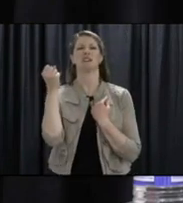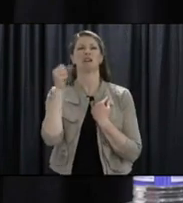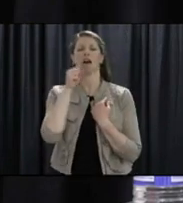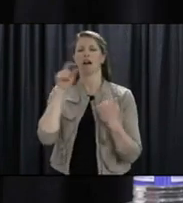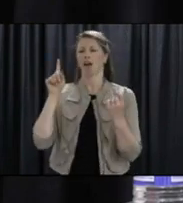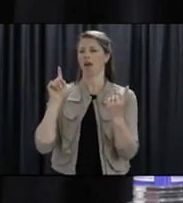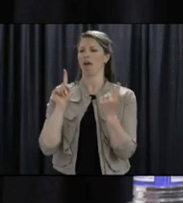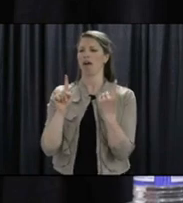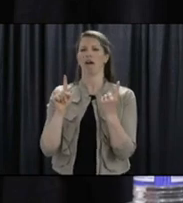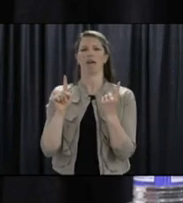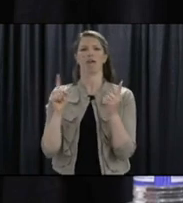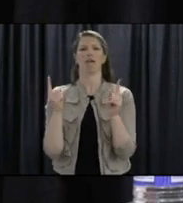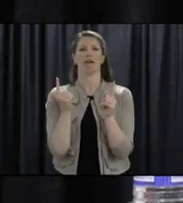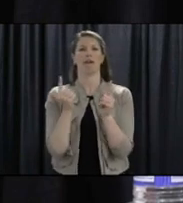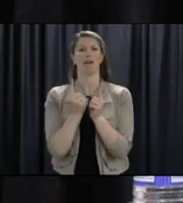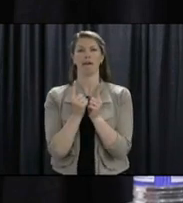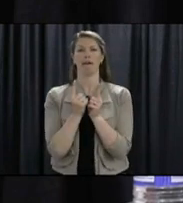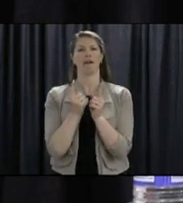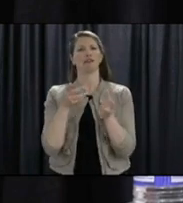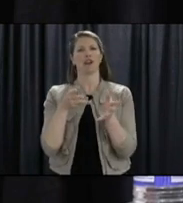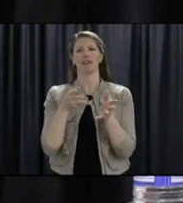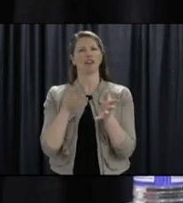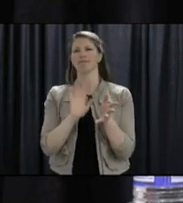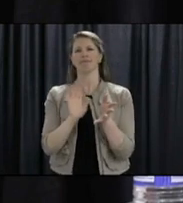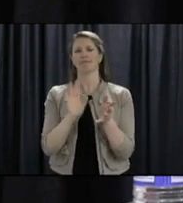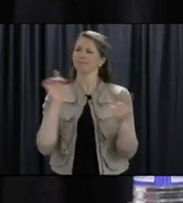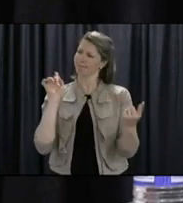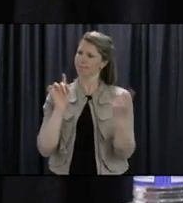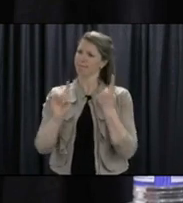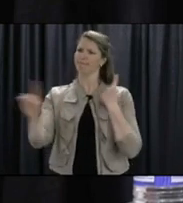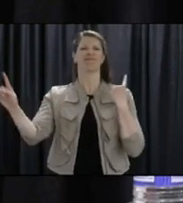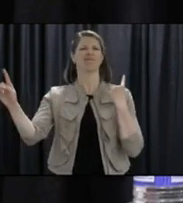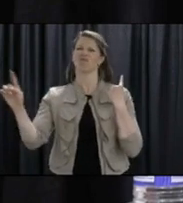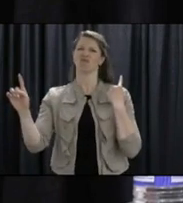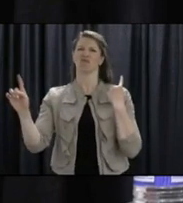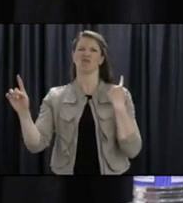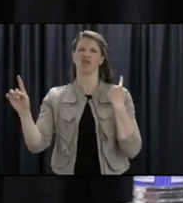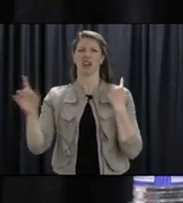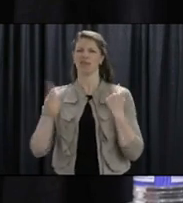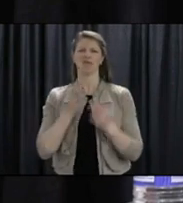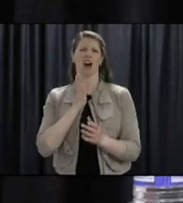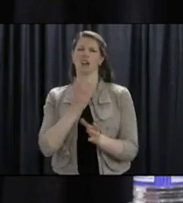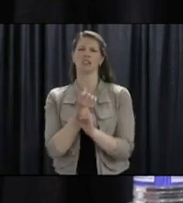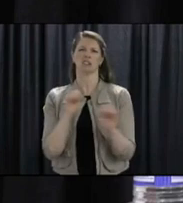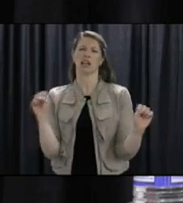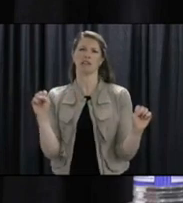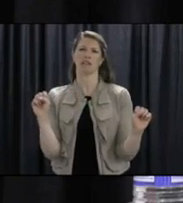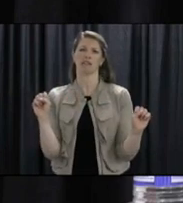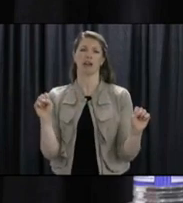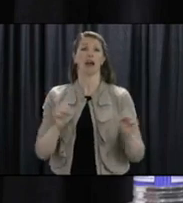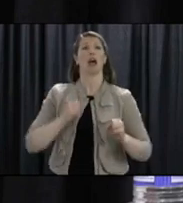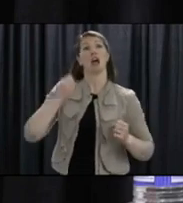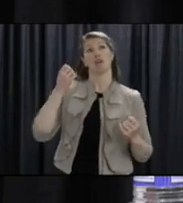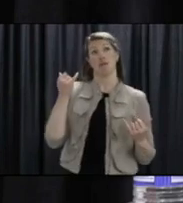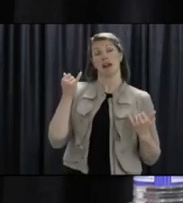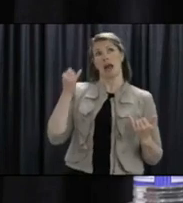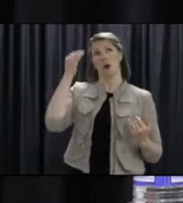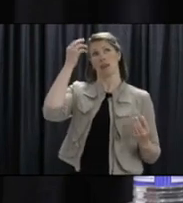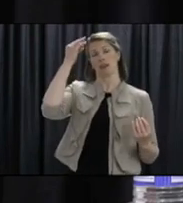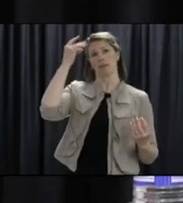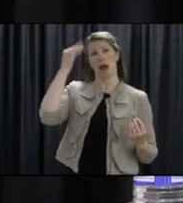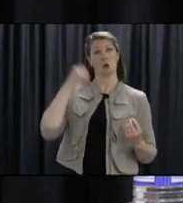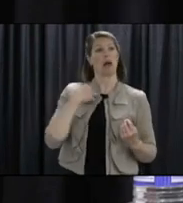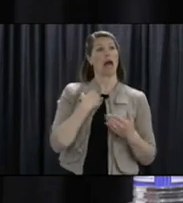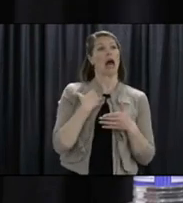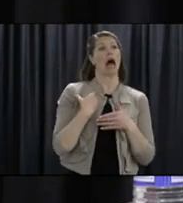days and that means they can't leave their property, they can't go anywhere. If you imagine that out of 28 days or 30